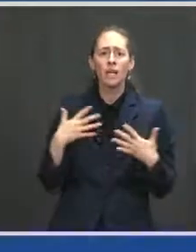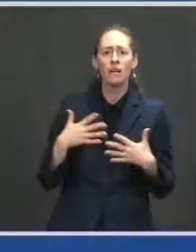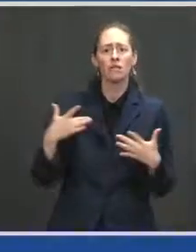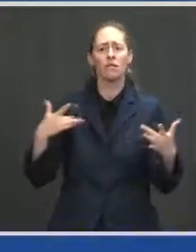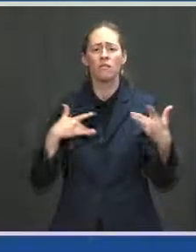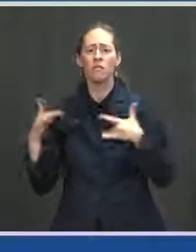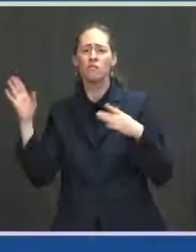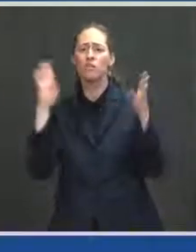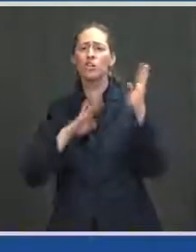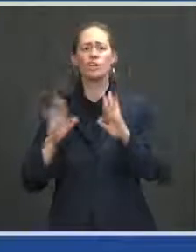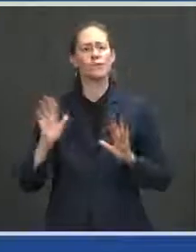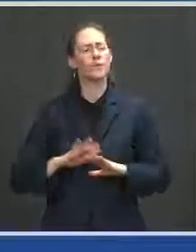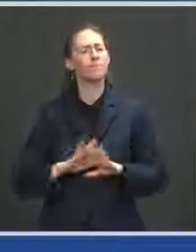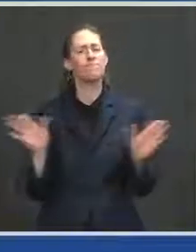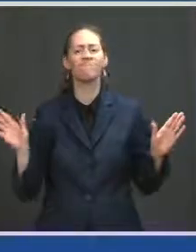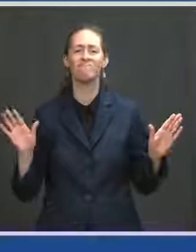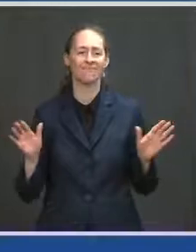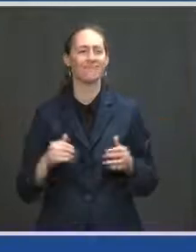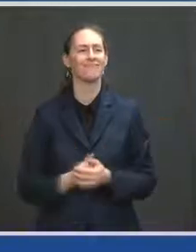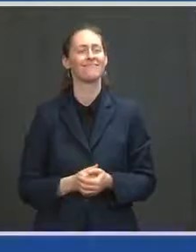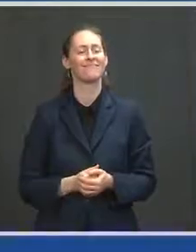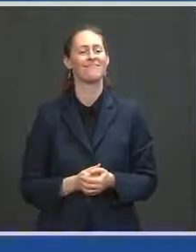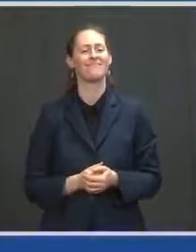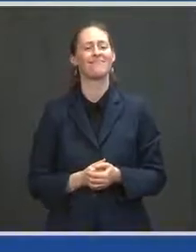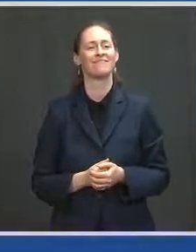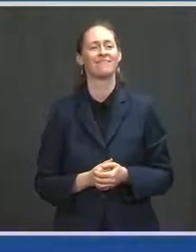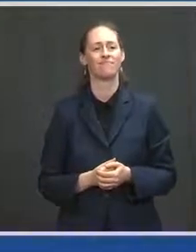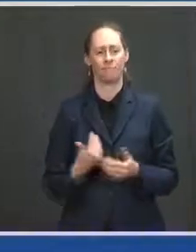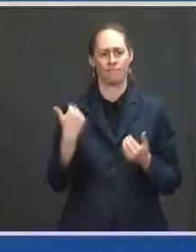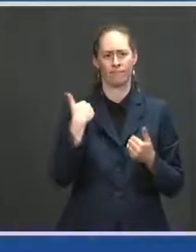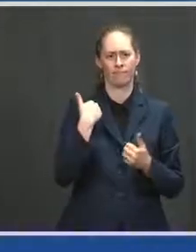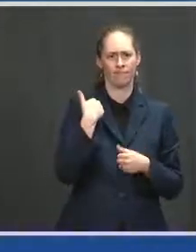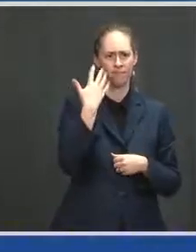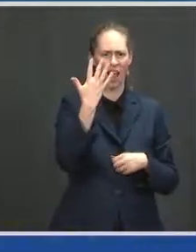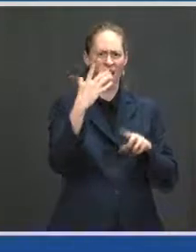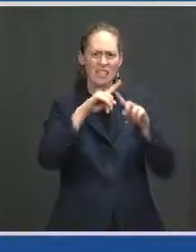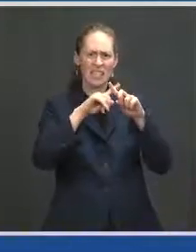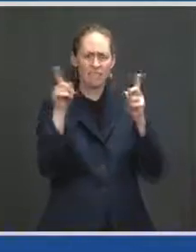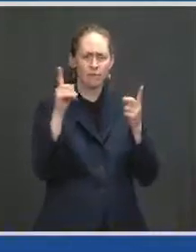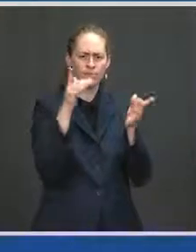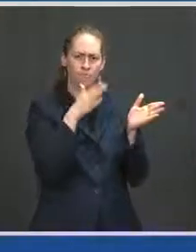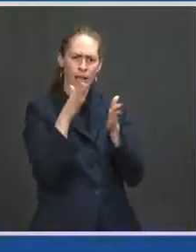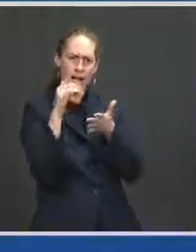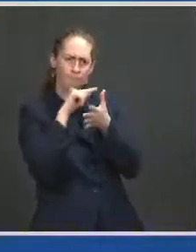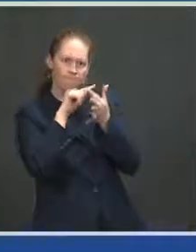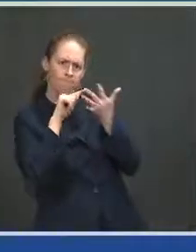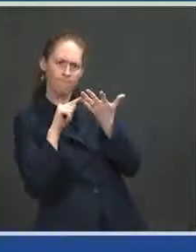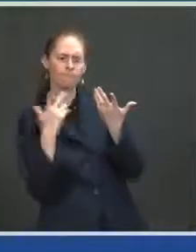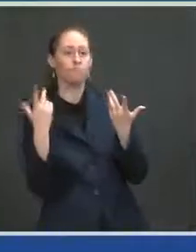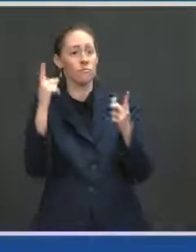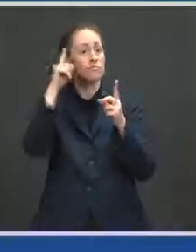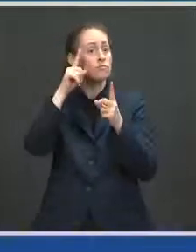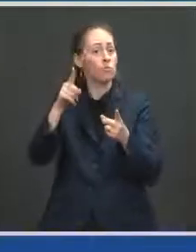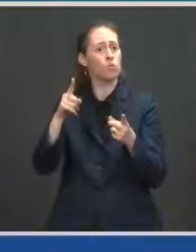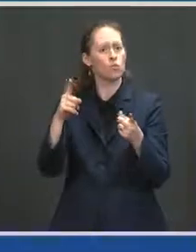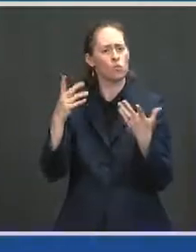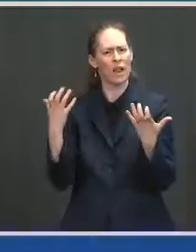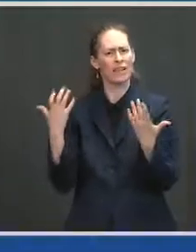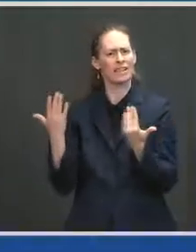This effort has five key parts. First, we're making it easier than ever to get vaccinated.